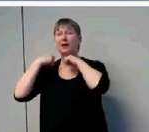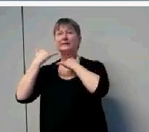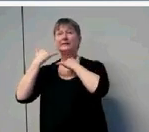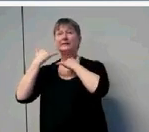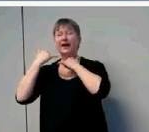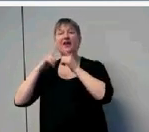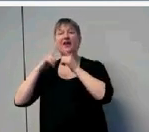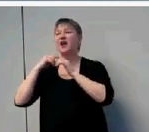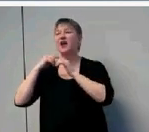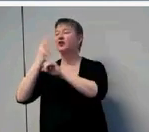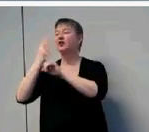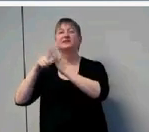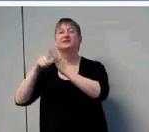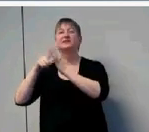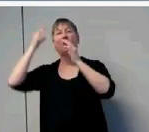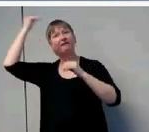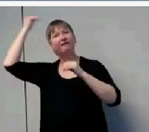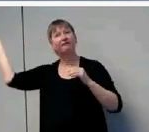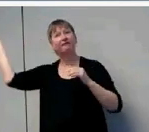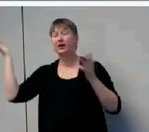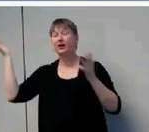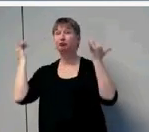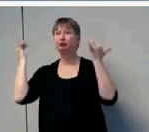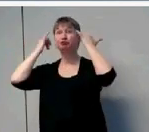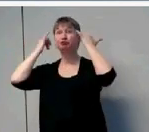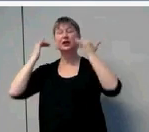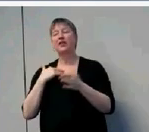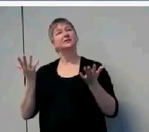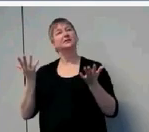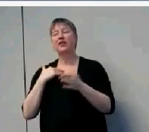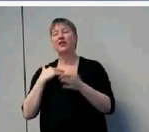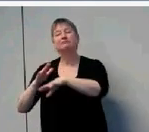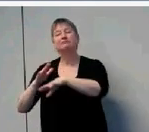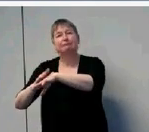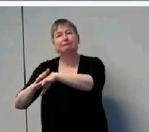things do get better over time. And it helps to reassure parents this might be temporary.